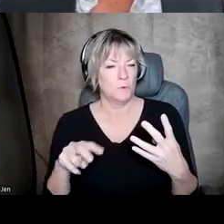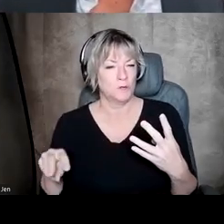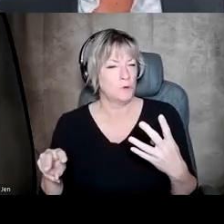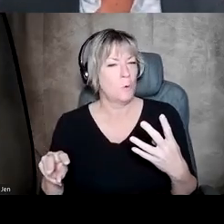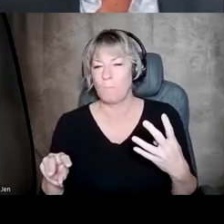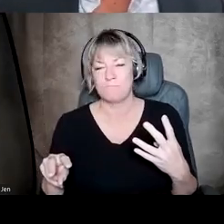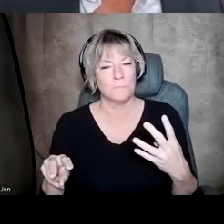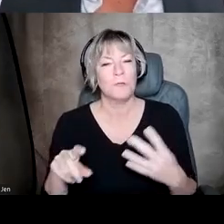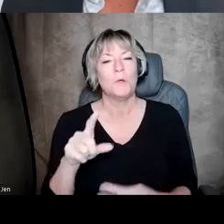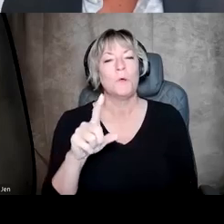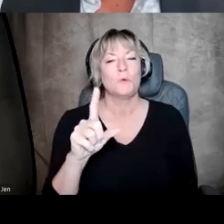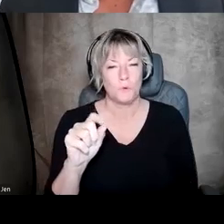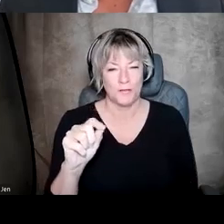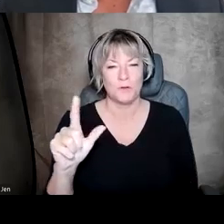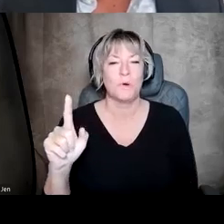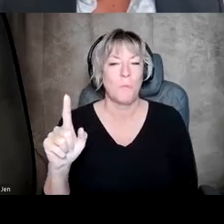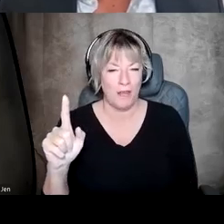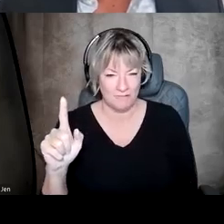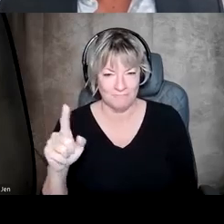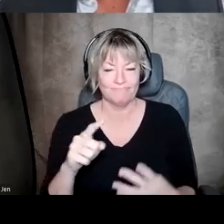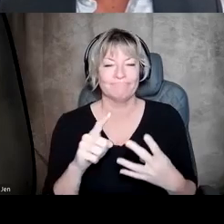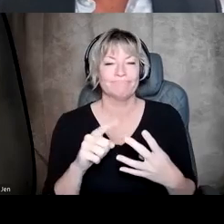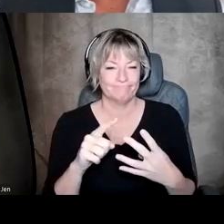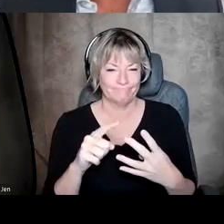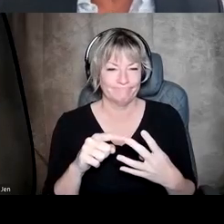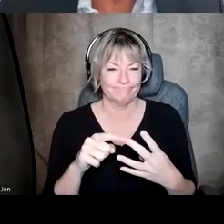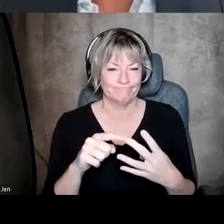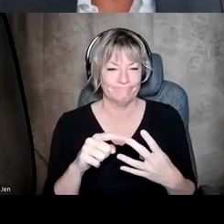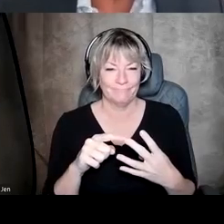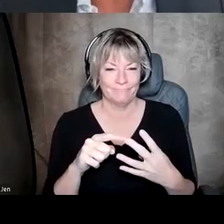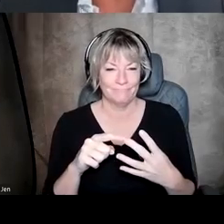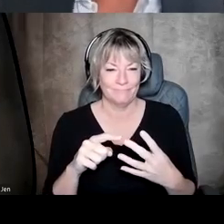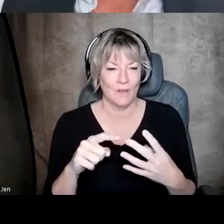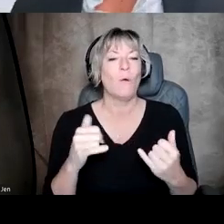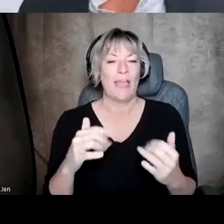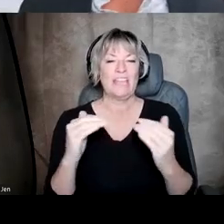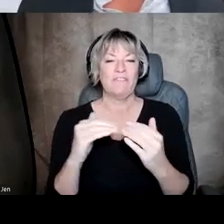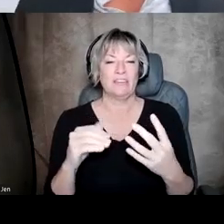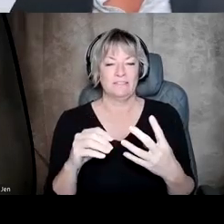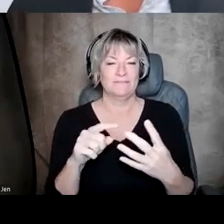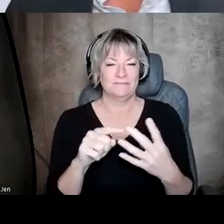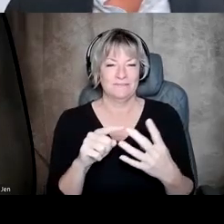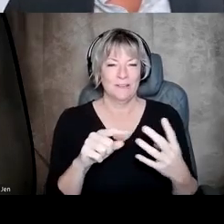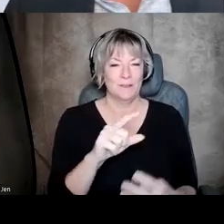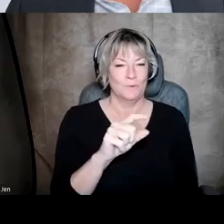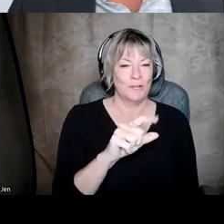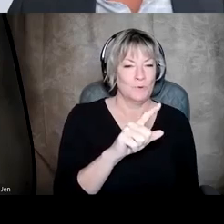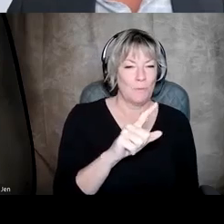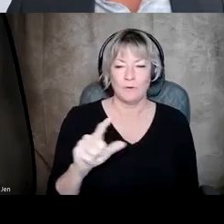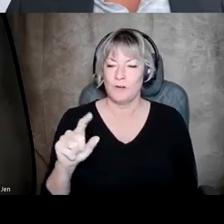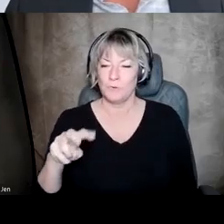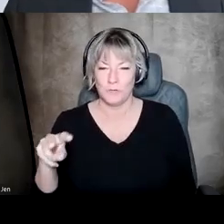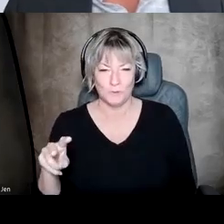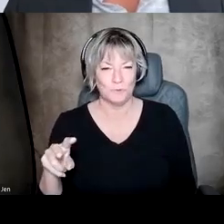actually 2021 that looks like the most, right? No, now it's even. 2022, 2021. And